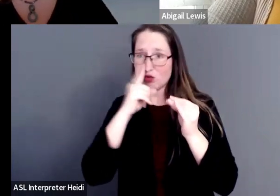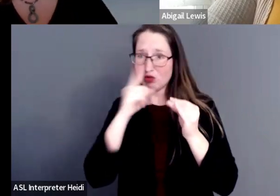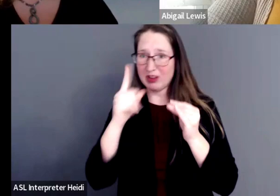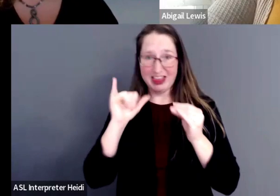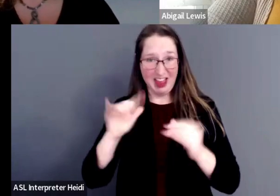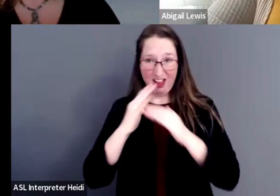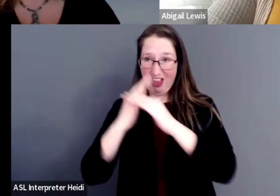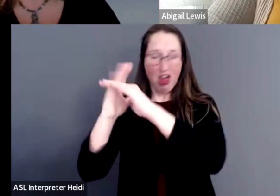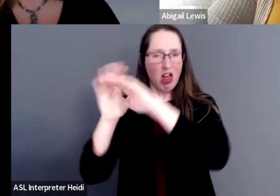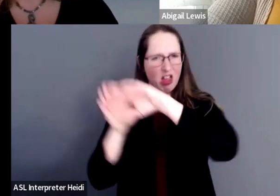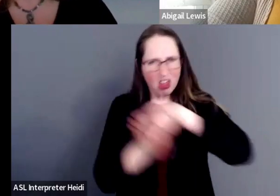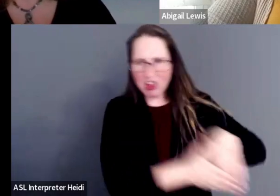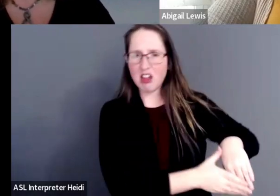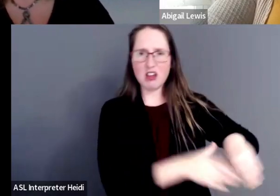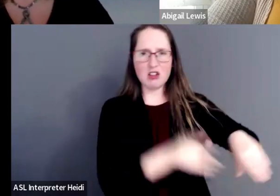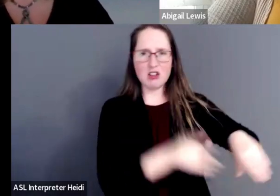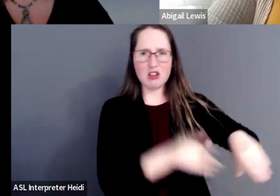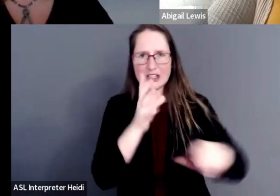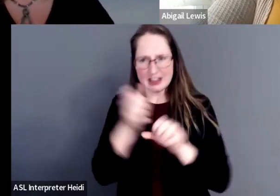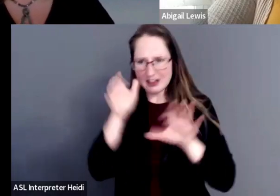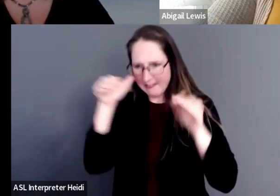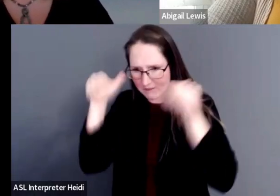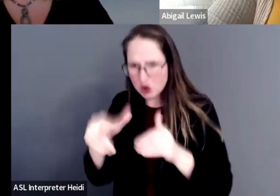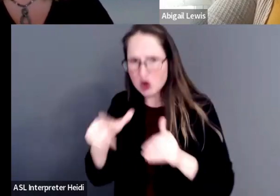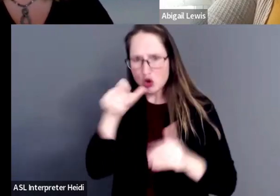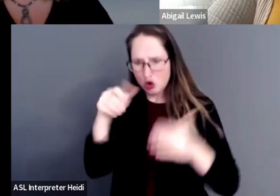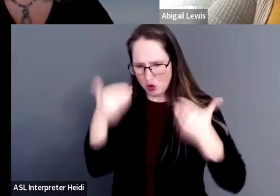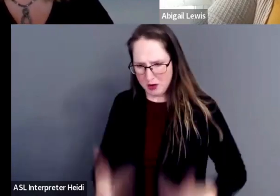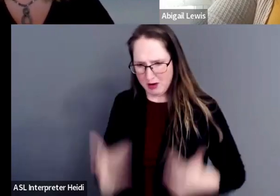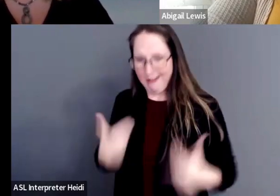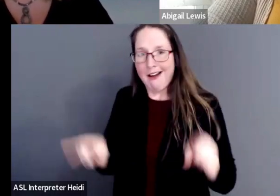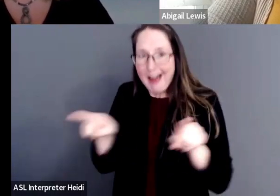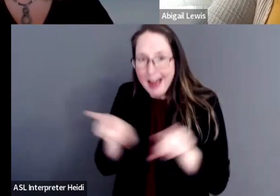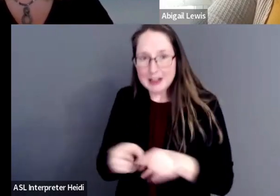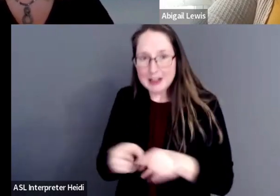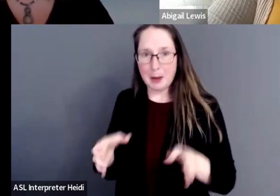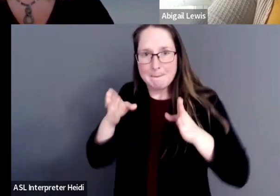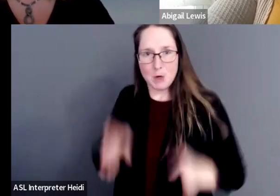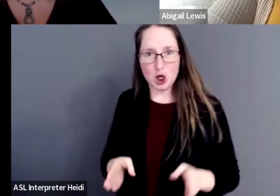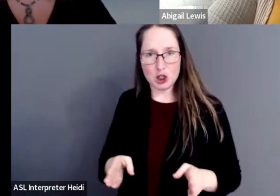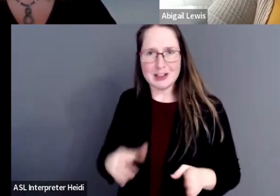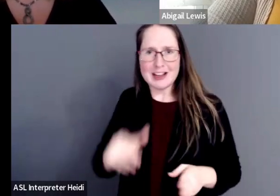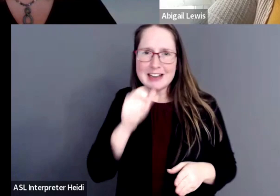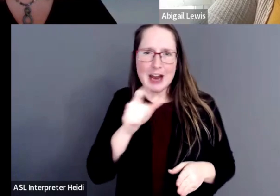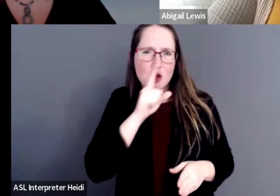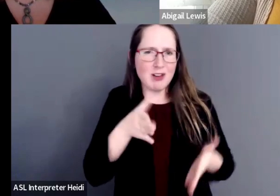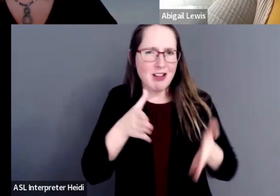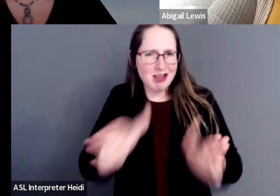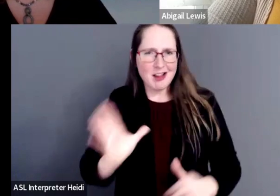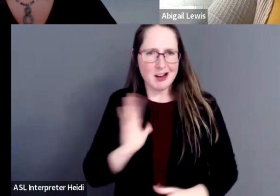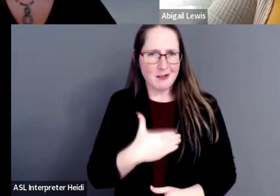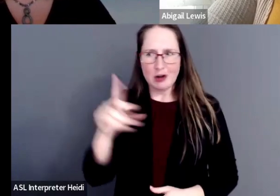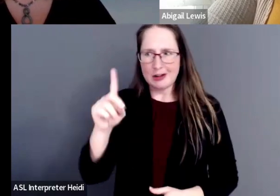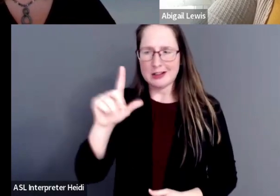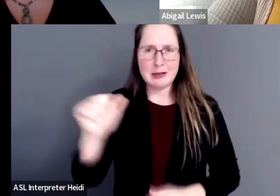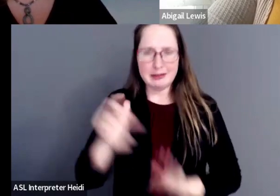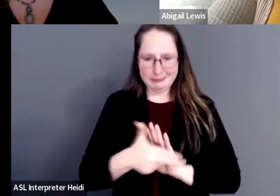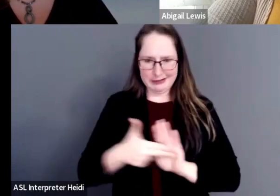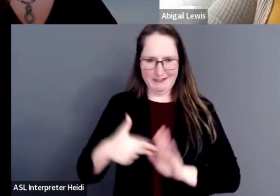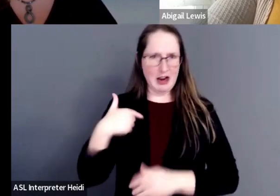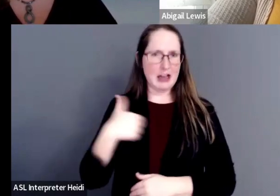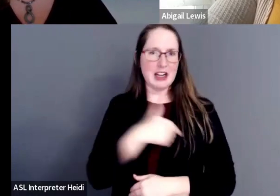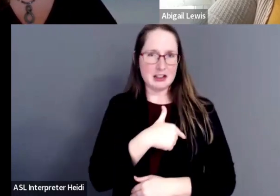way and really get to the heart of who we are as people and not really letting our disability define us.